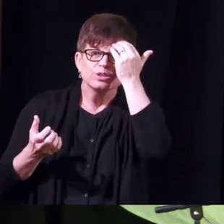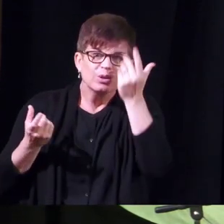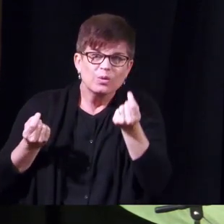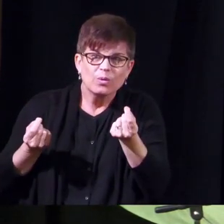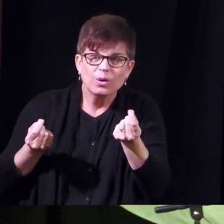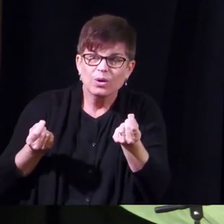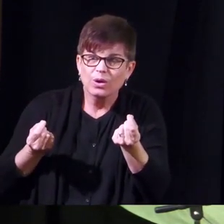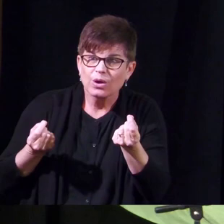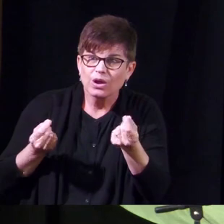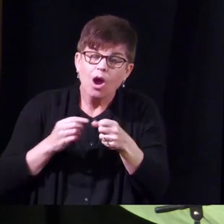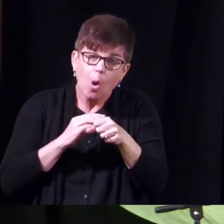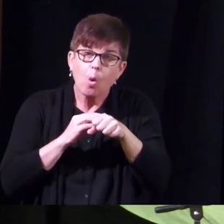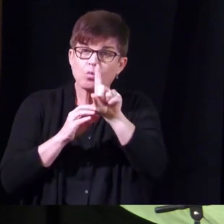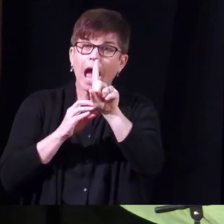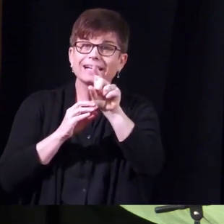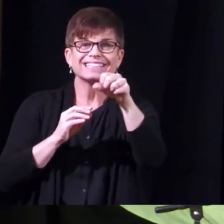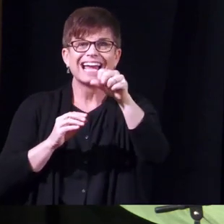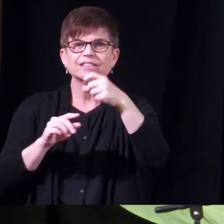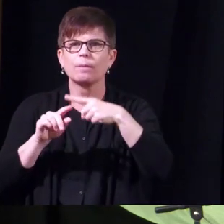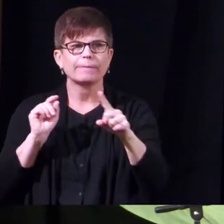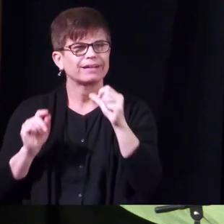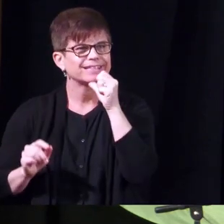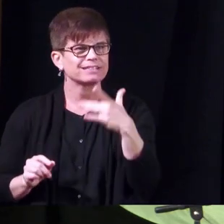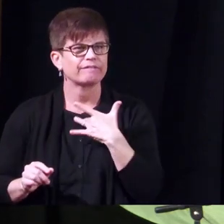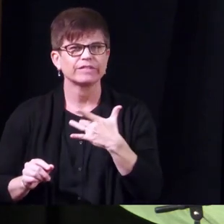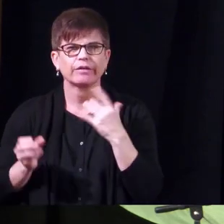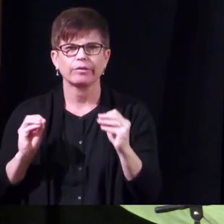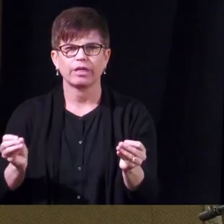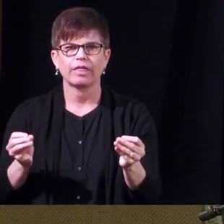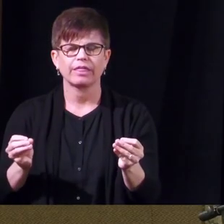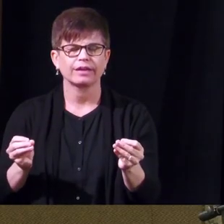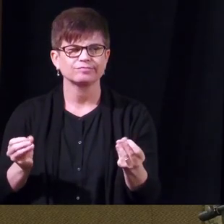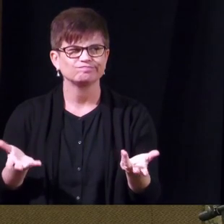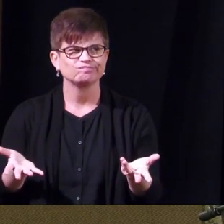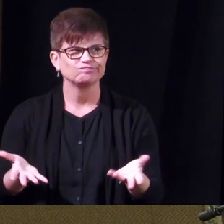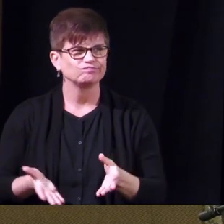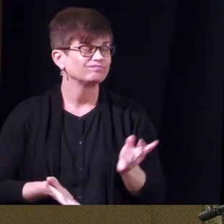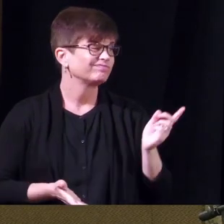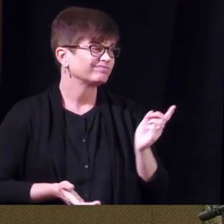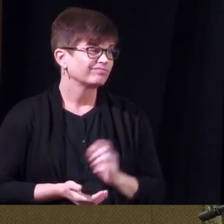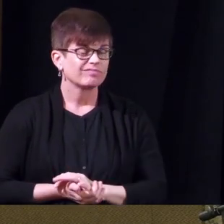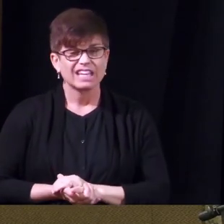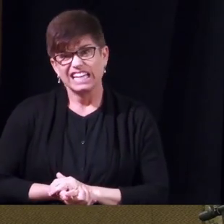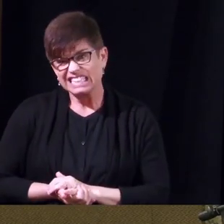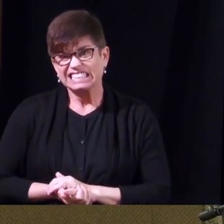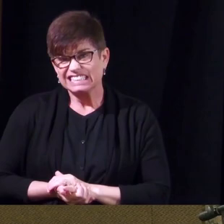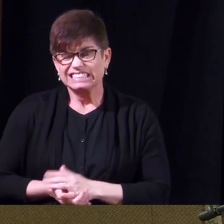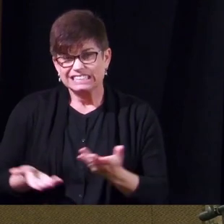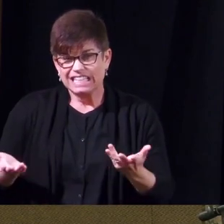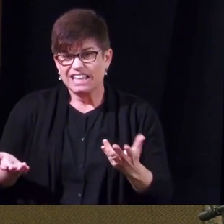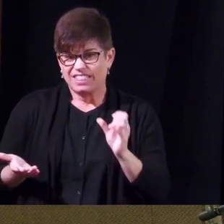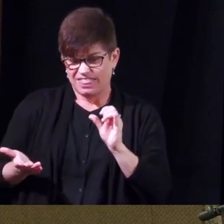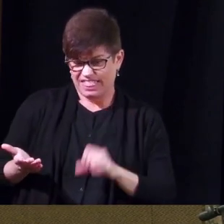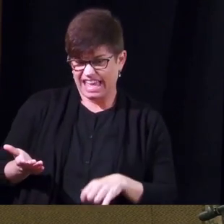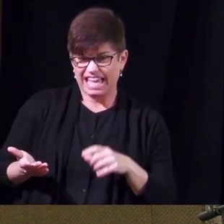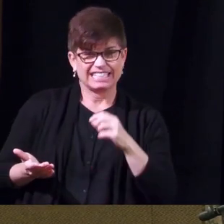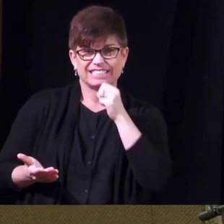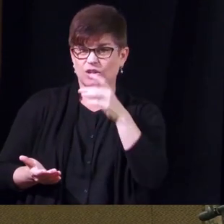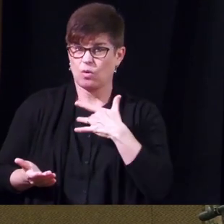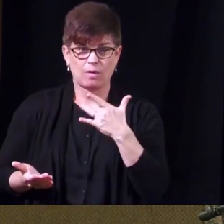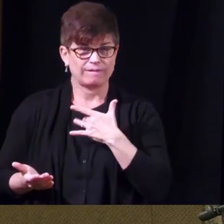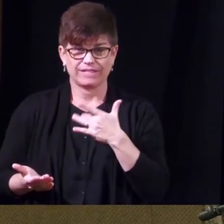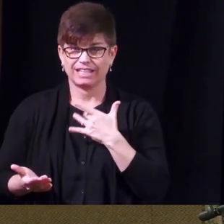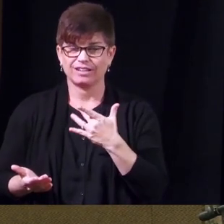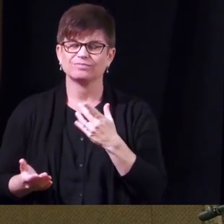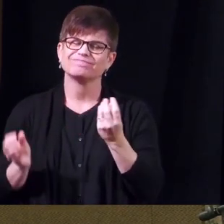he can get erect but he doesn't feel anything so the lack of feeling is going to be more